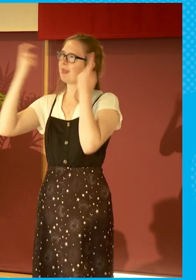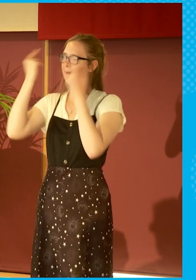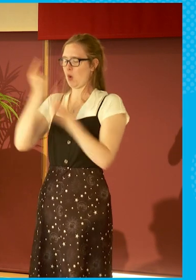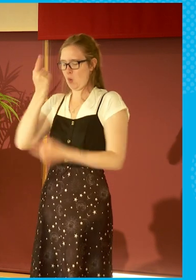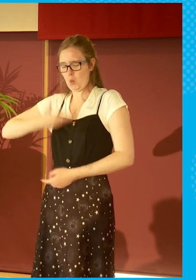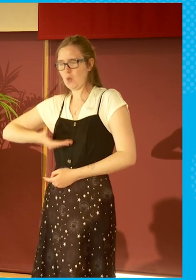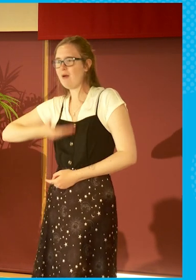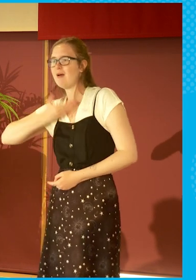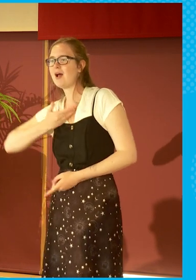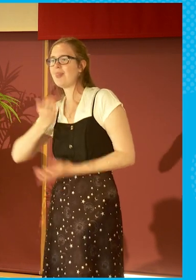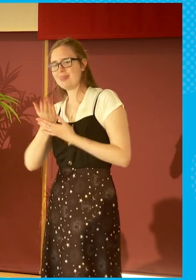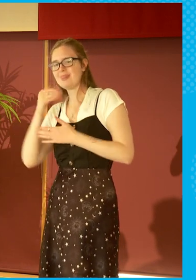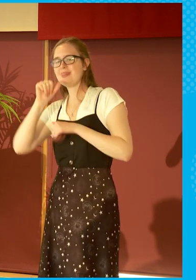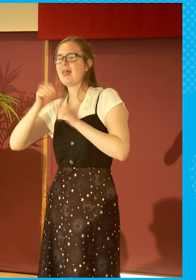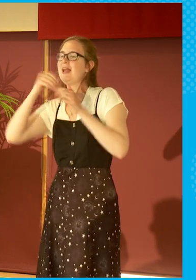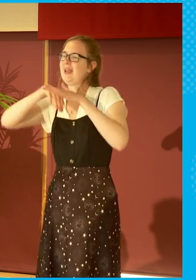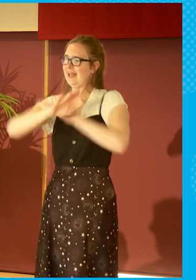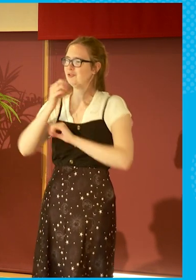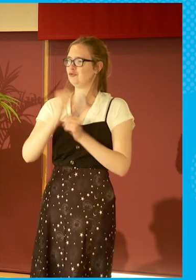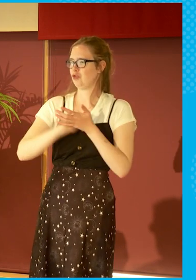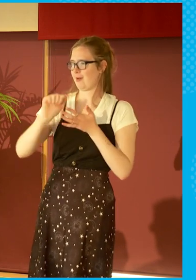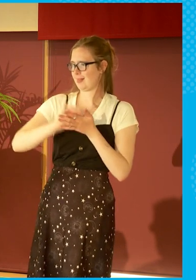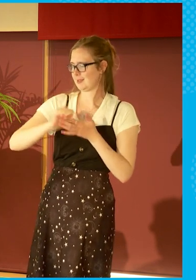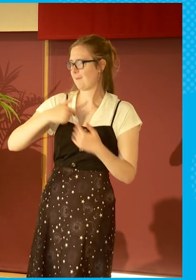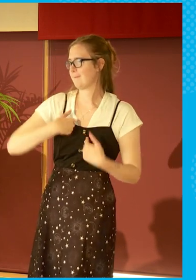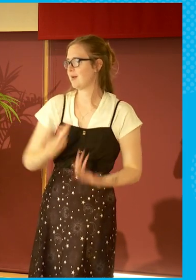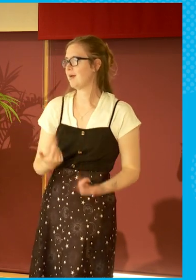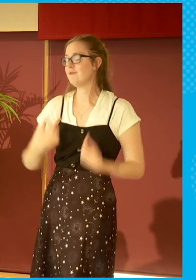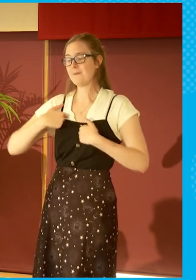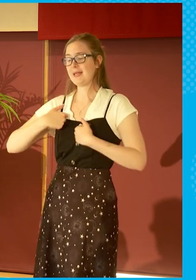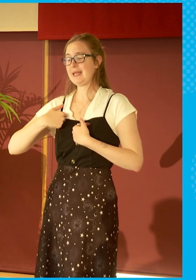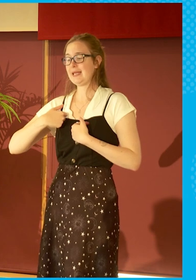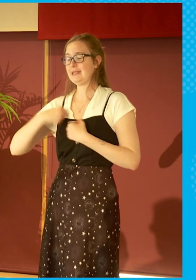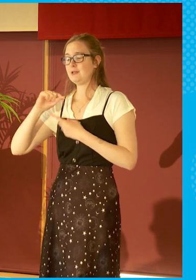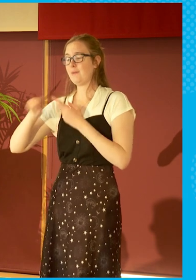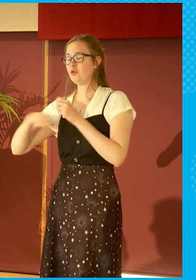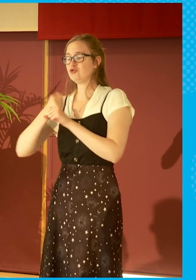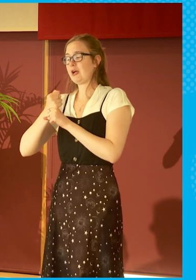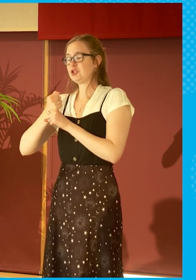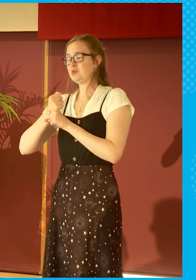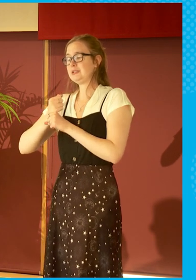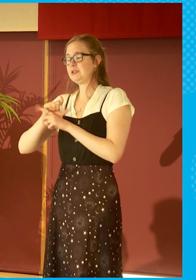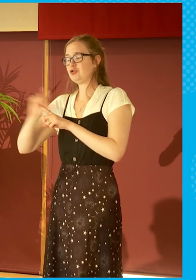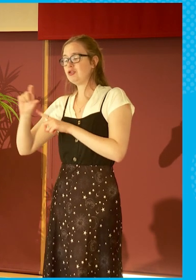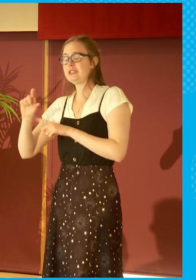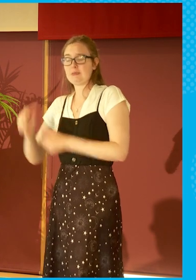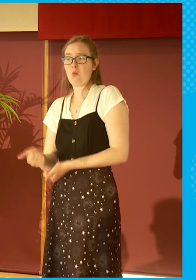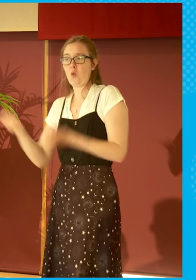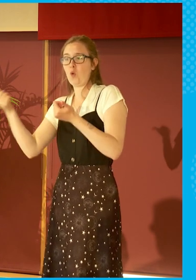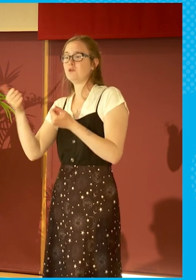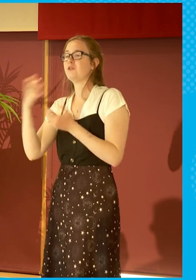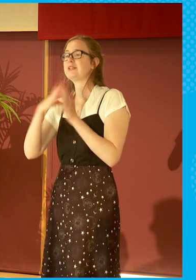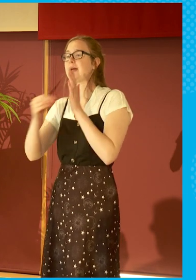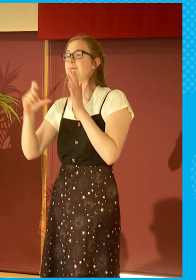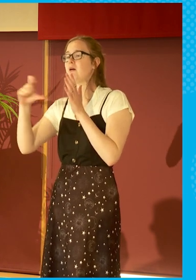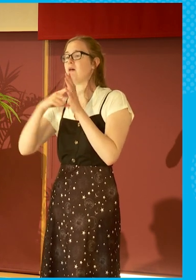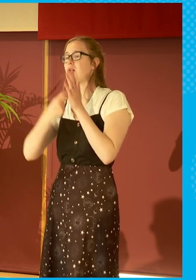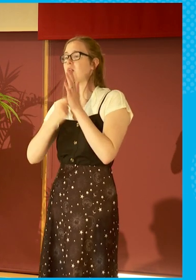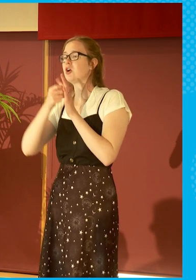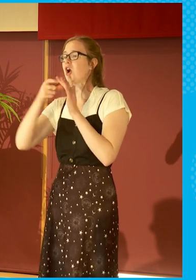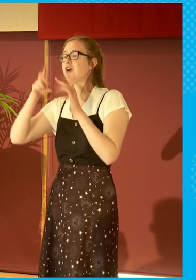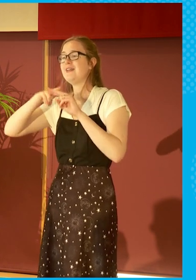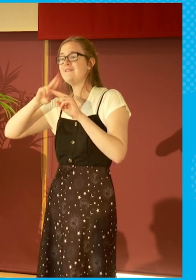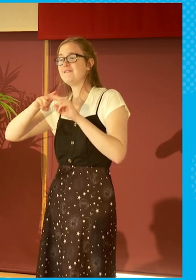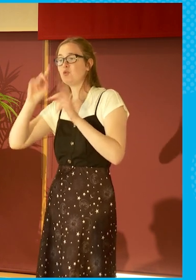you can come into journalism. I found personally some of the postgraduate degrees very good. Cardiff has been excellent. Caledonia University has provided